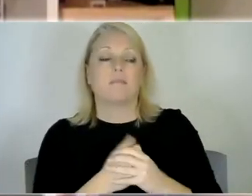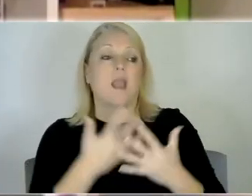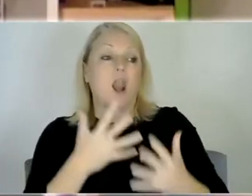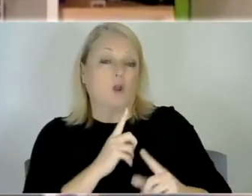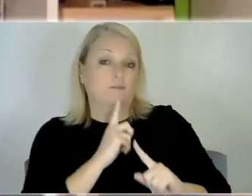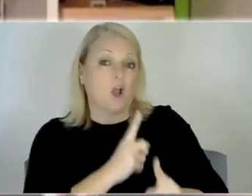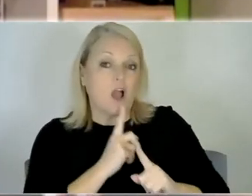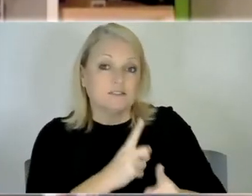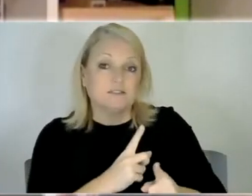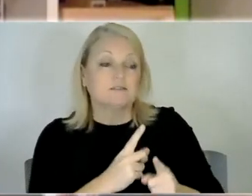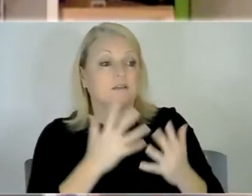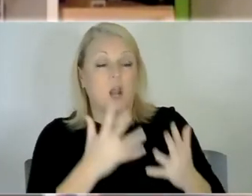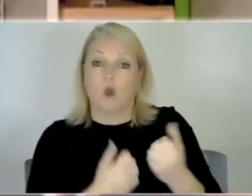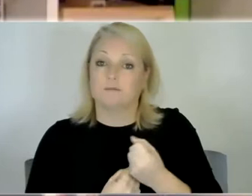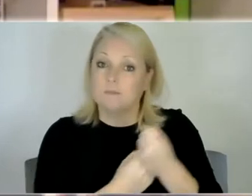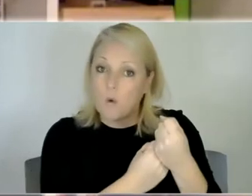support uh